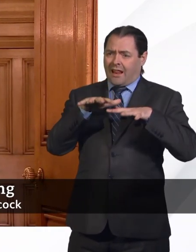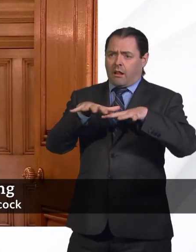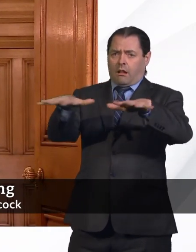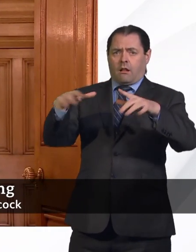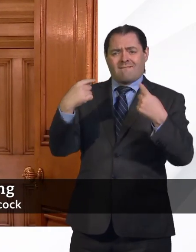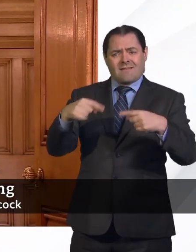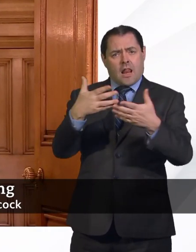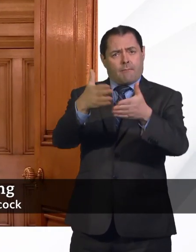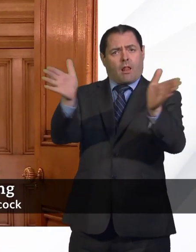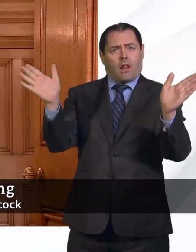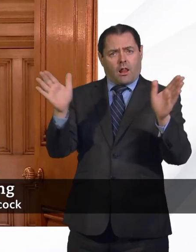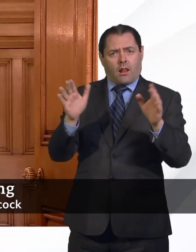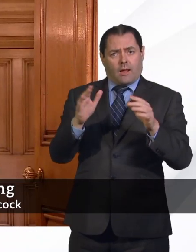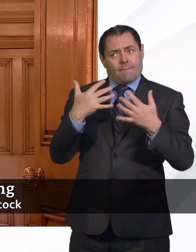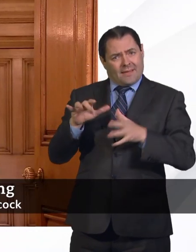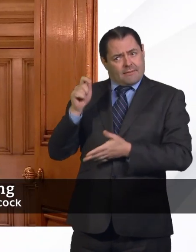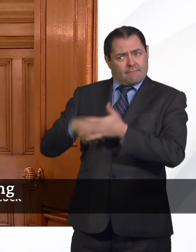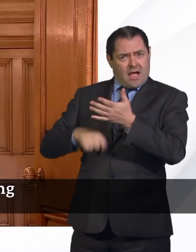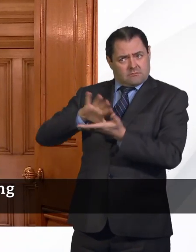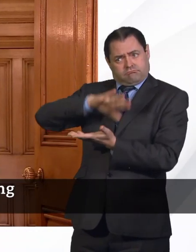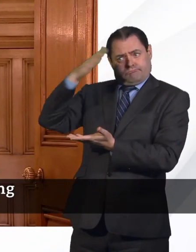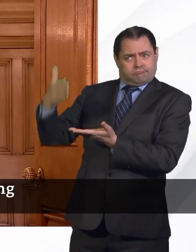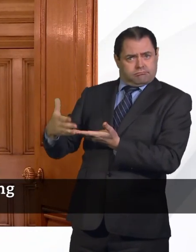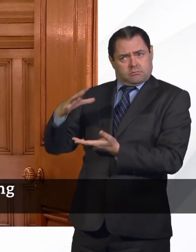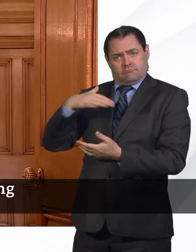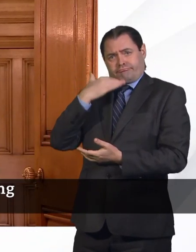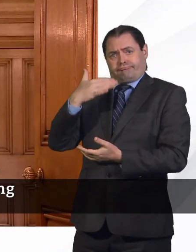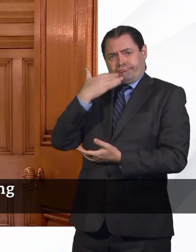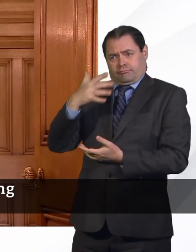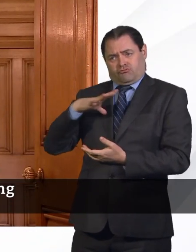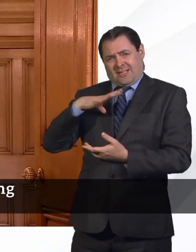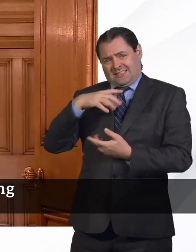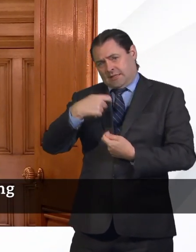and we've bought a huge number of them to be able to do that.